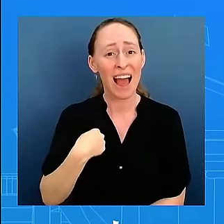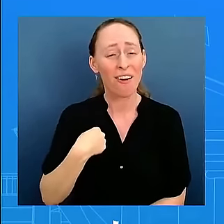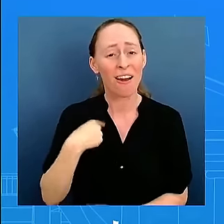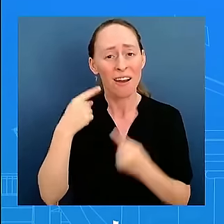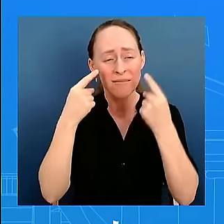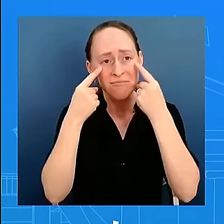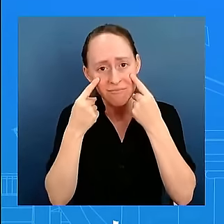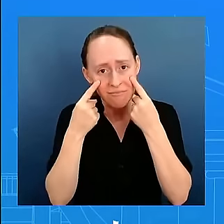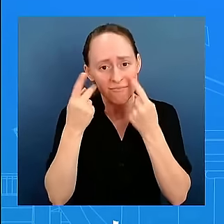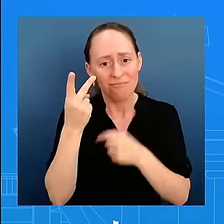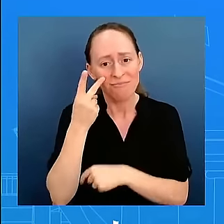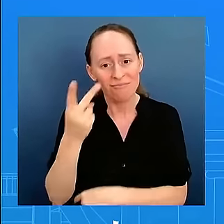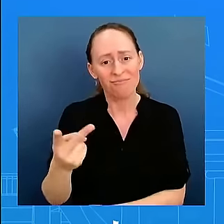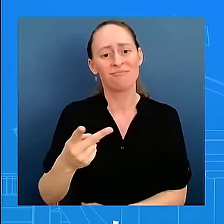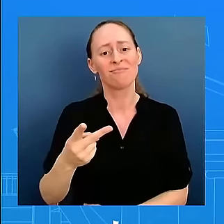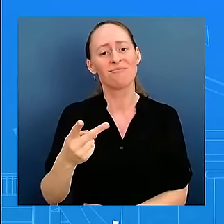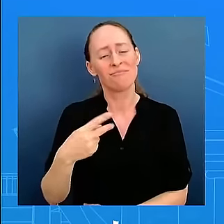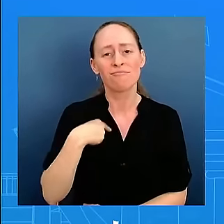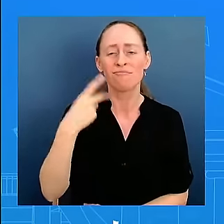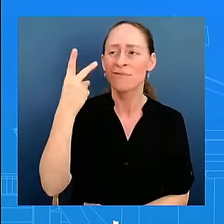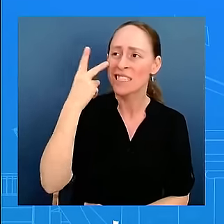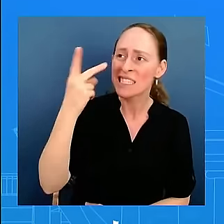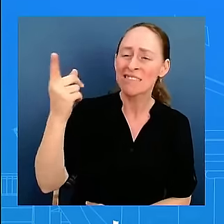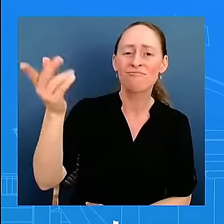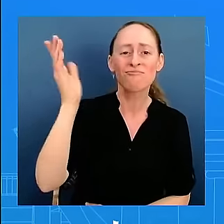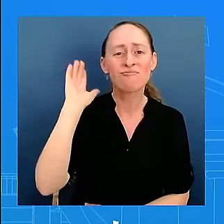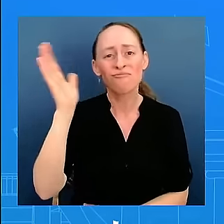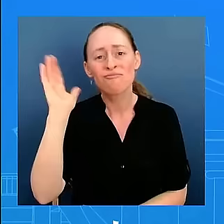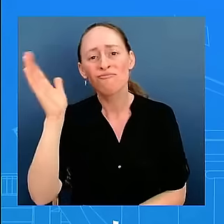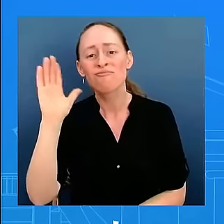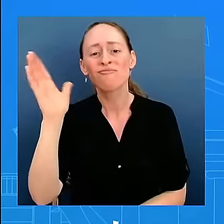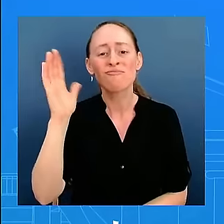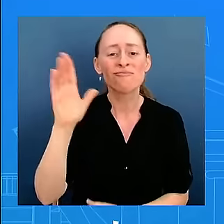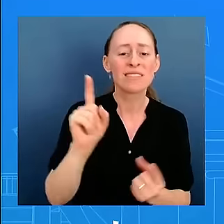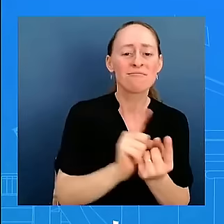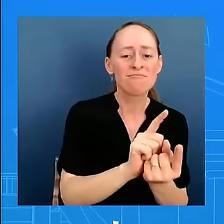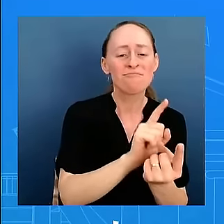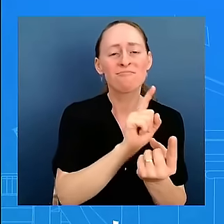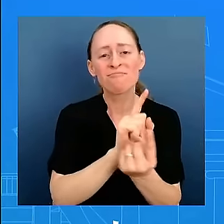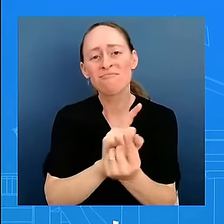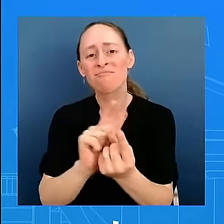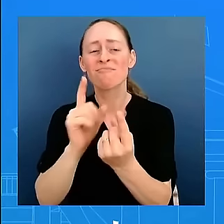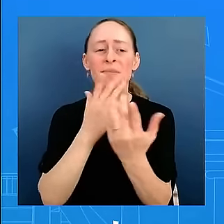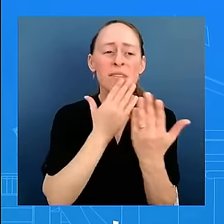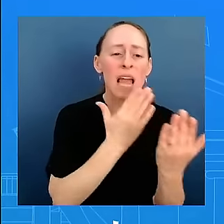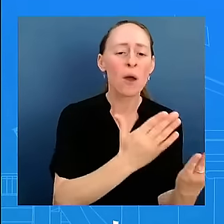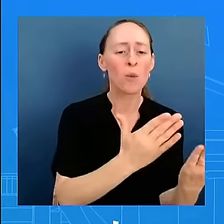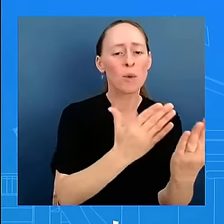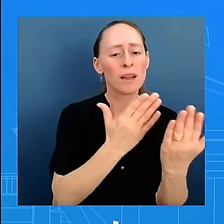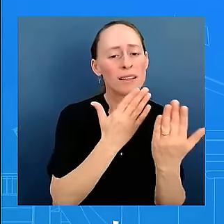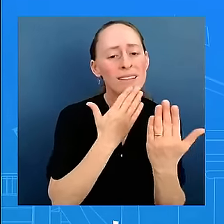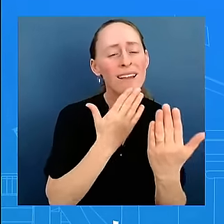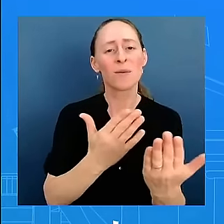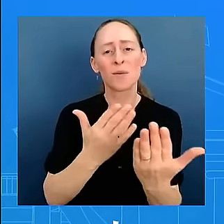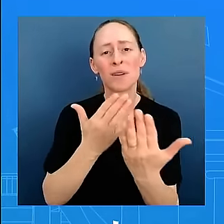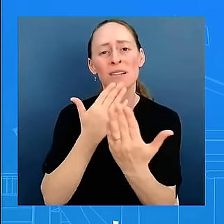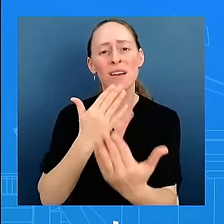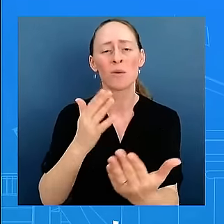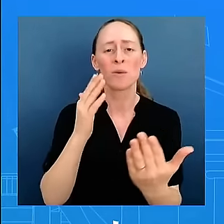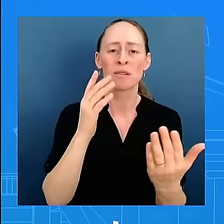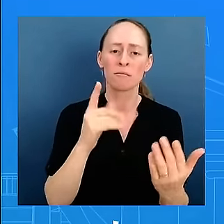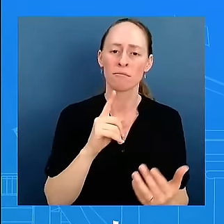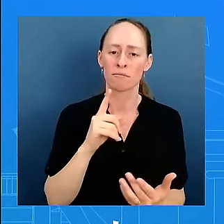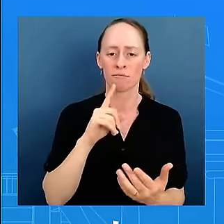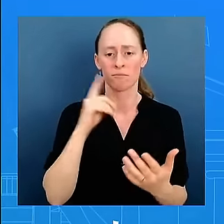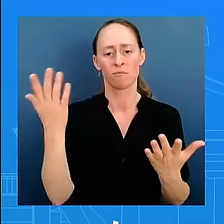speak off the cuff and say thank you uh and talk about you know the work that we have been able to get done the historic